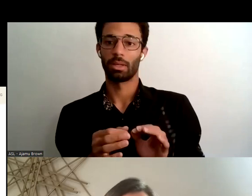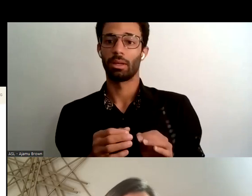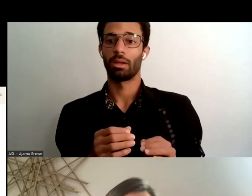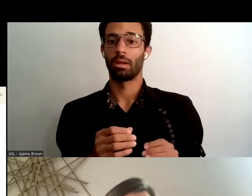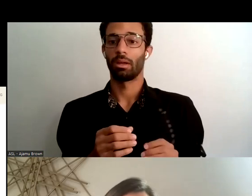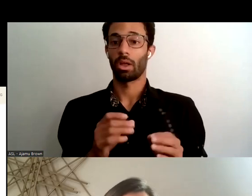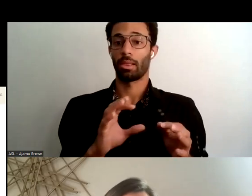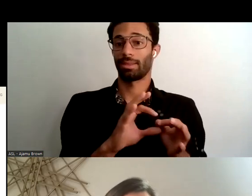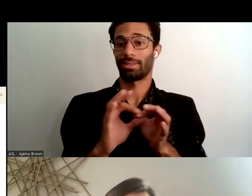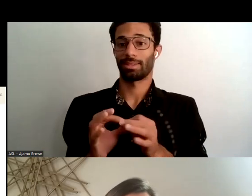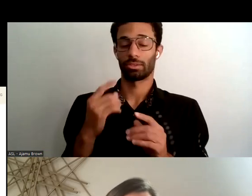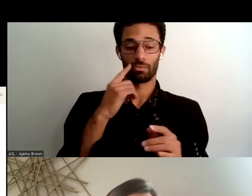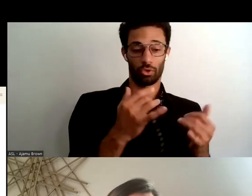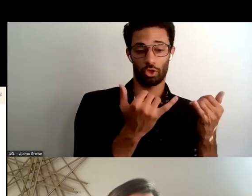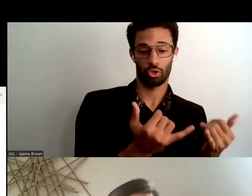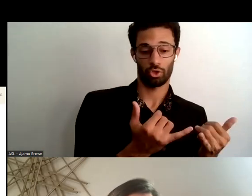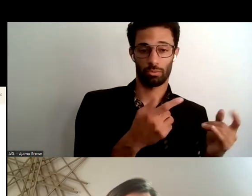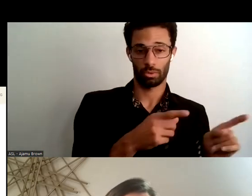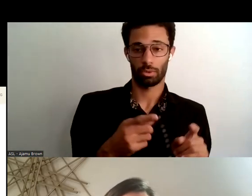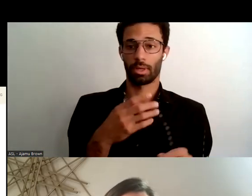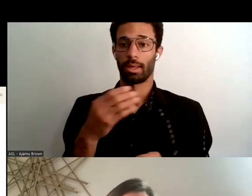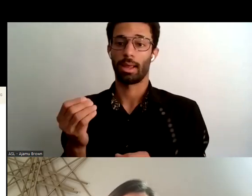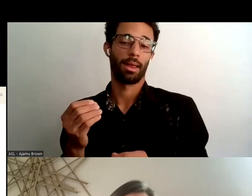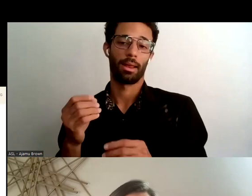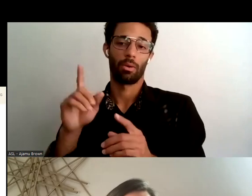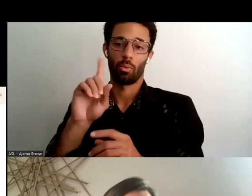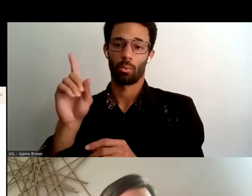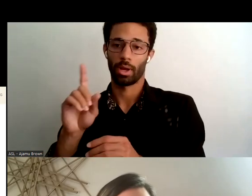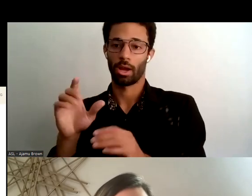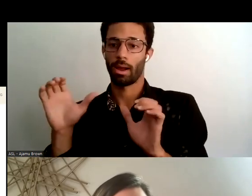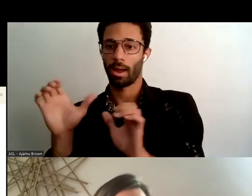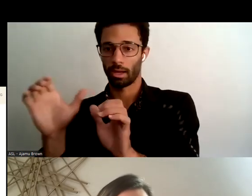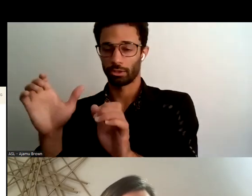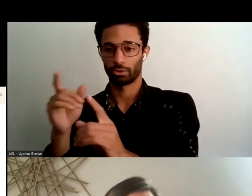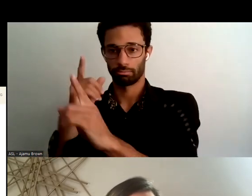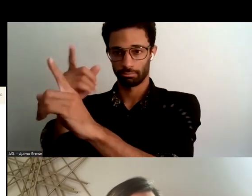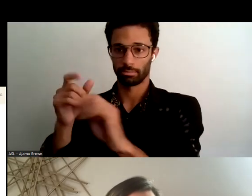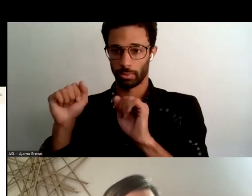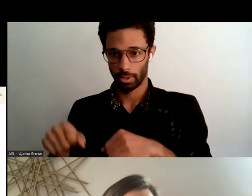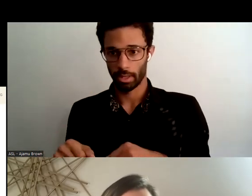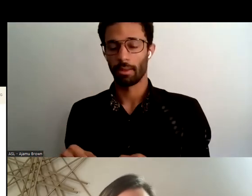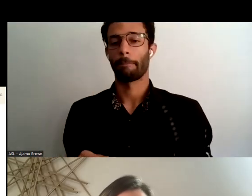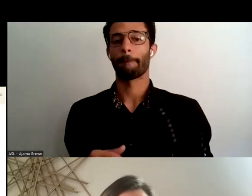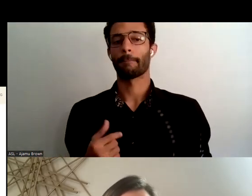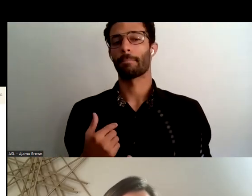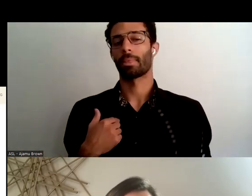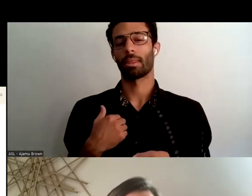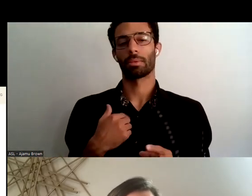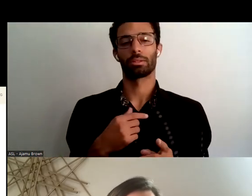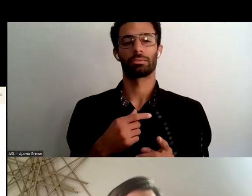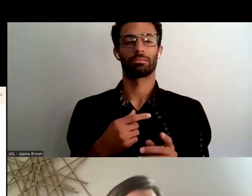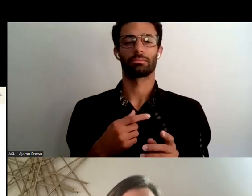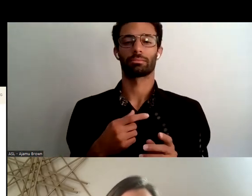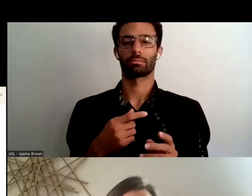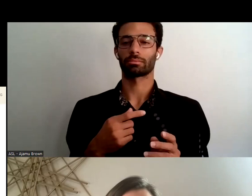the ideas for action that we'll hear and i'll talk through in a moment but um not to get too far ahead of myself again let me highlight some of the themes that we